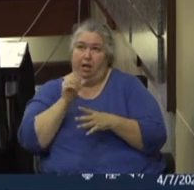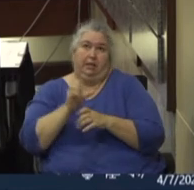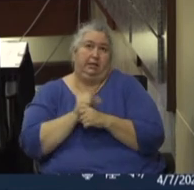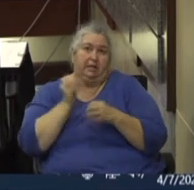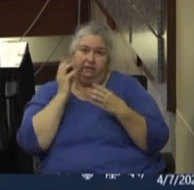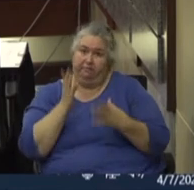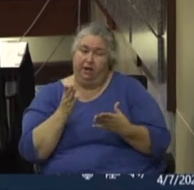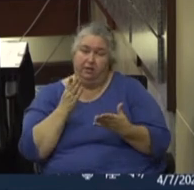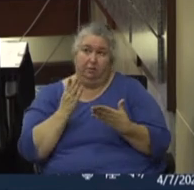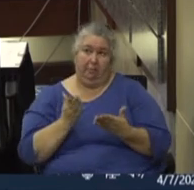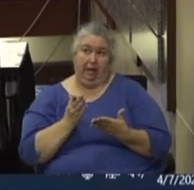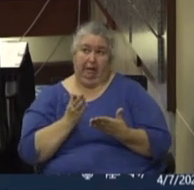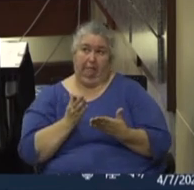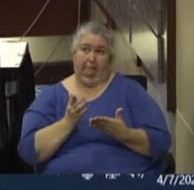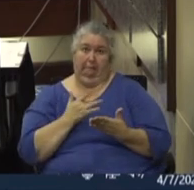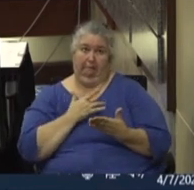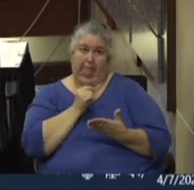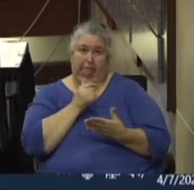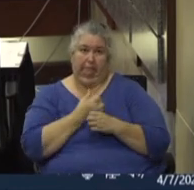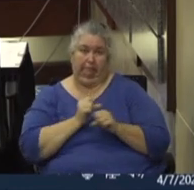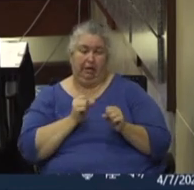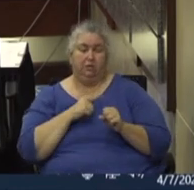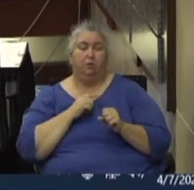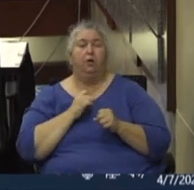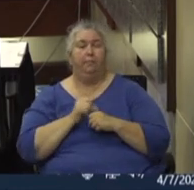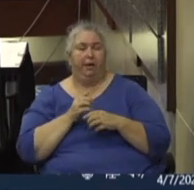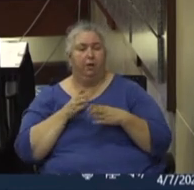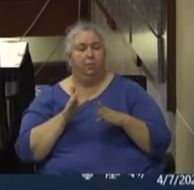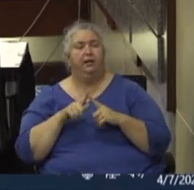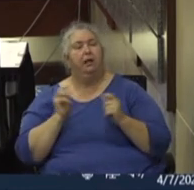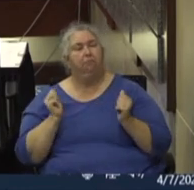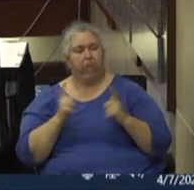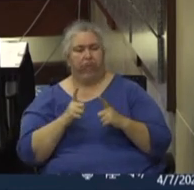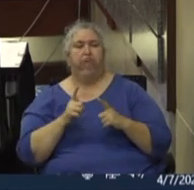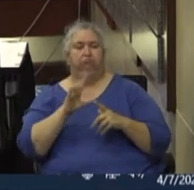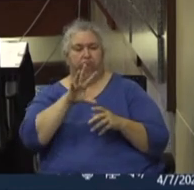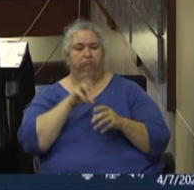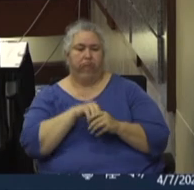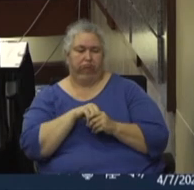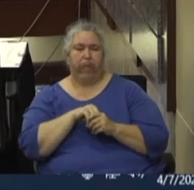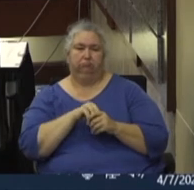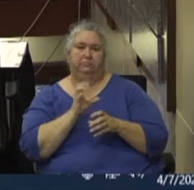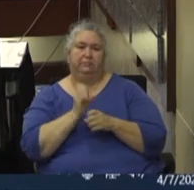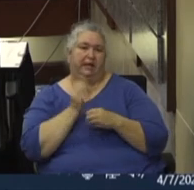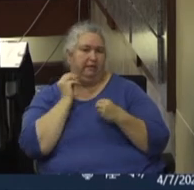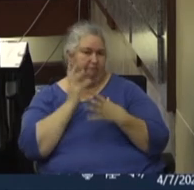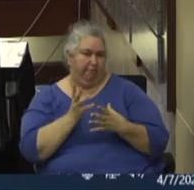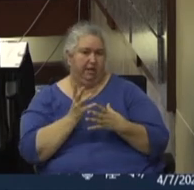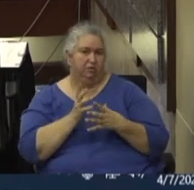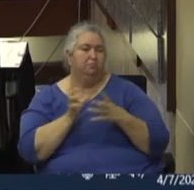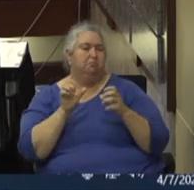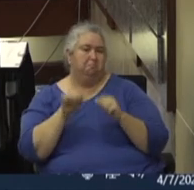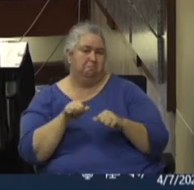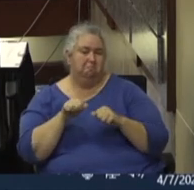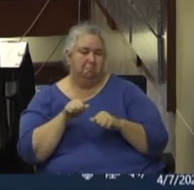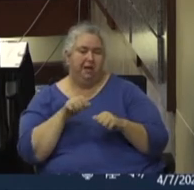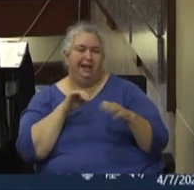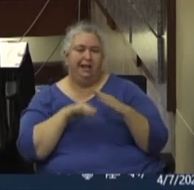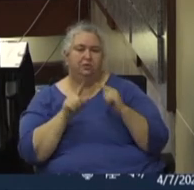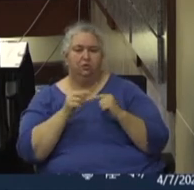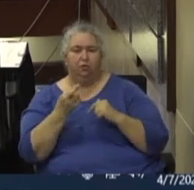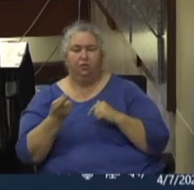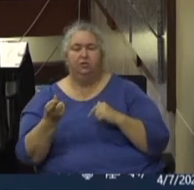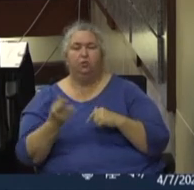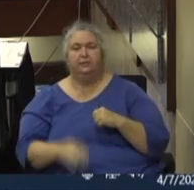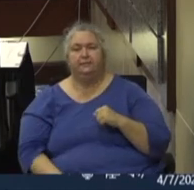feel unsafe to do so. So we wanted to make a way that, that they would be included in getting as much information and access to resources as